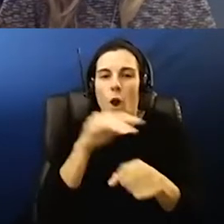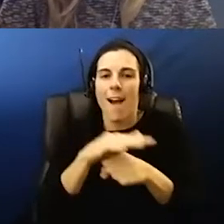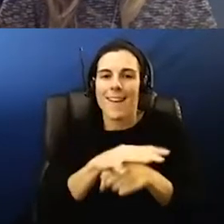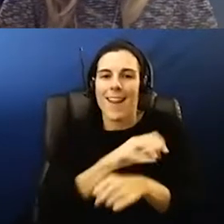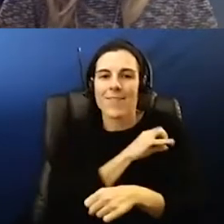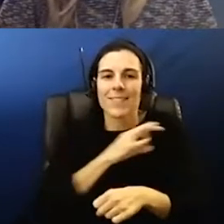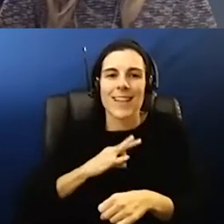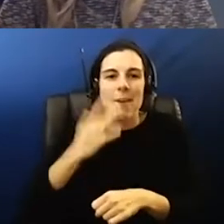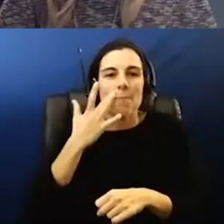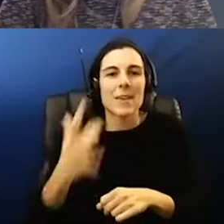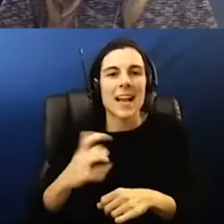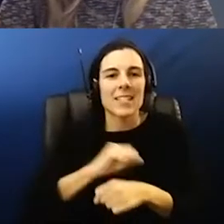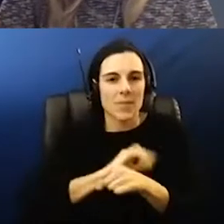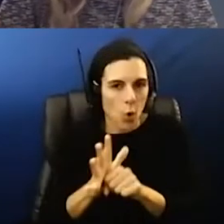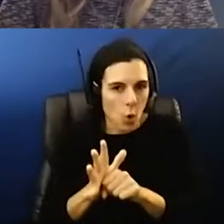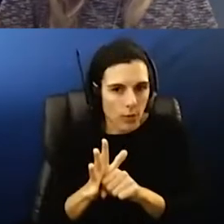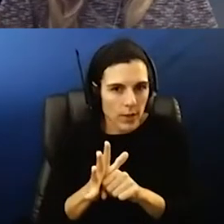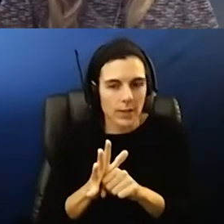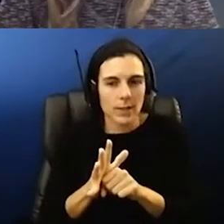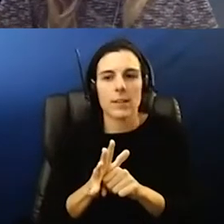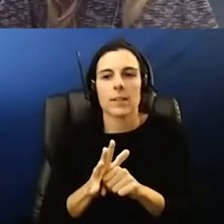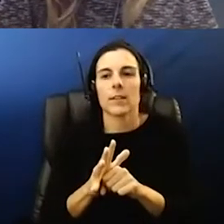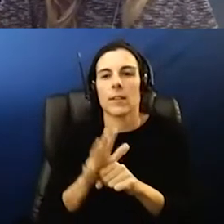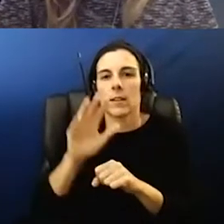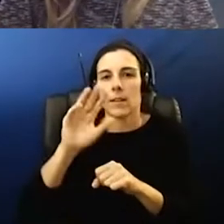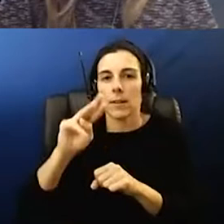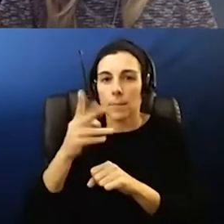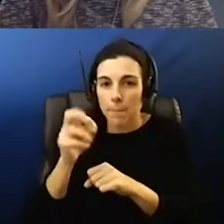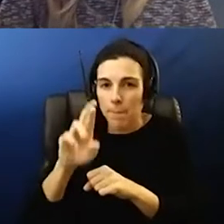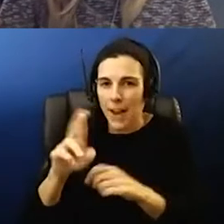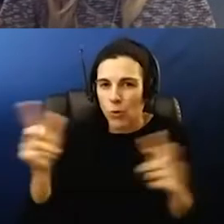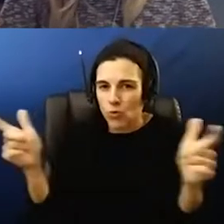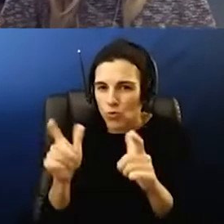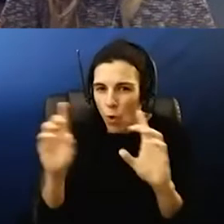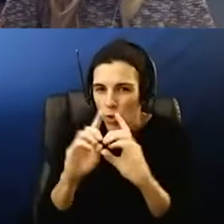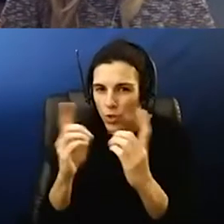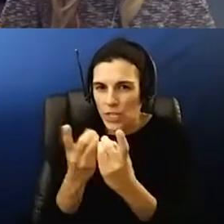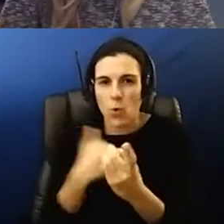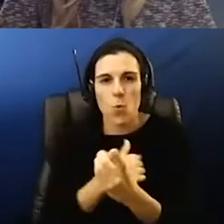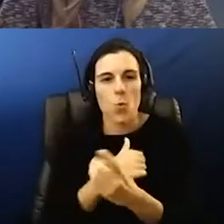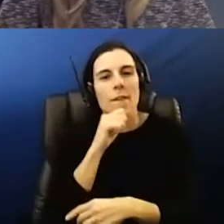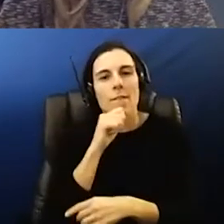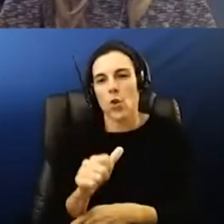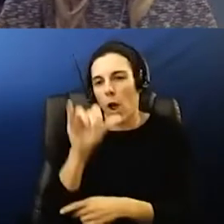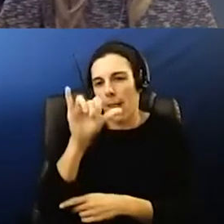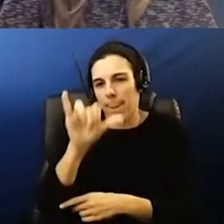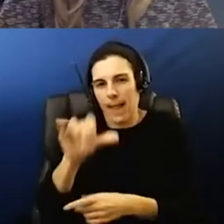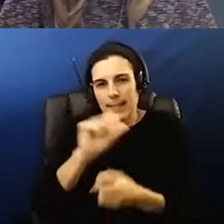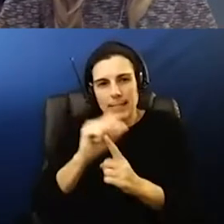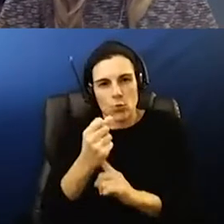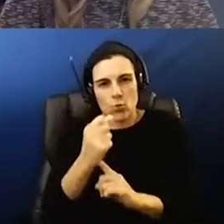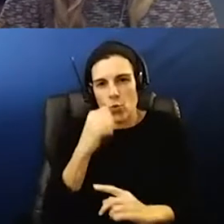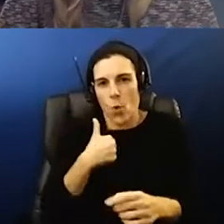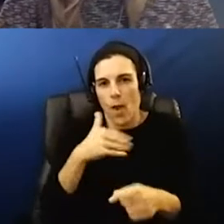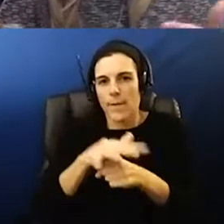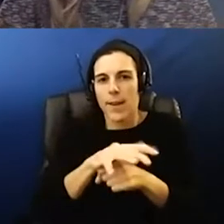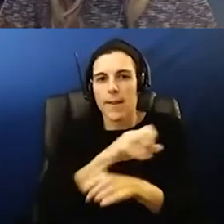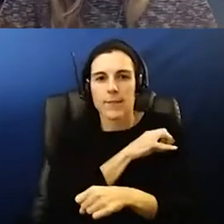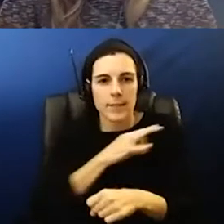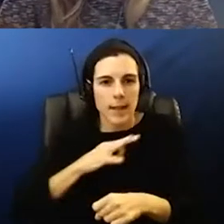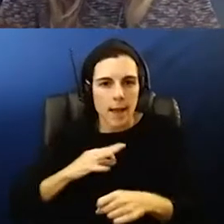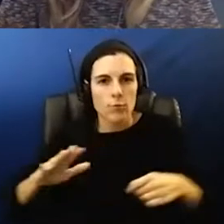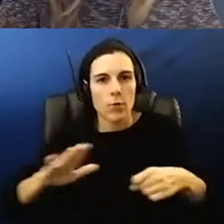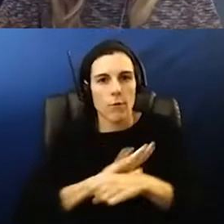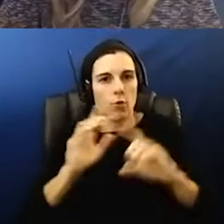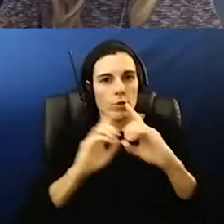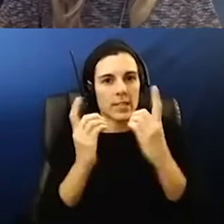covid um manor is a much smaller district than we are so we're have we have not been in a situation where we don't have enough staff so that the entire